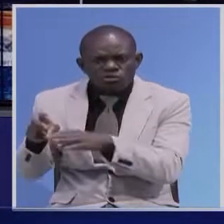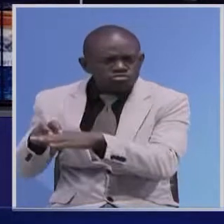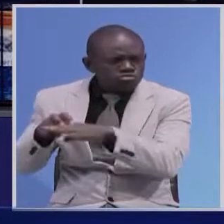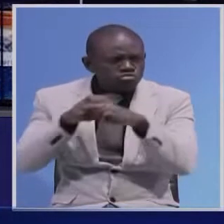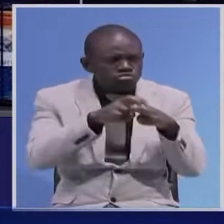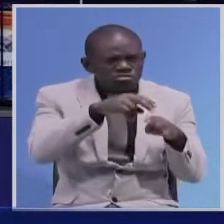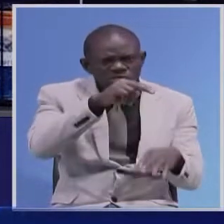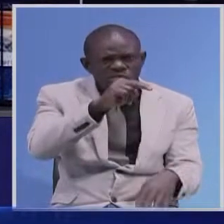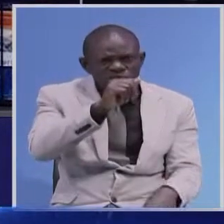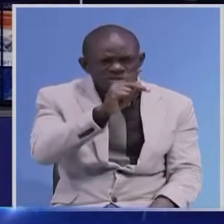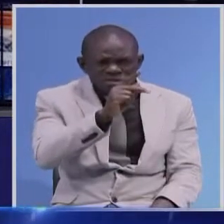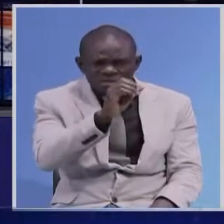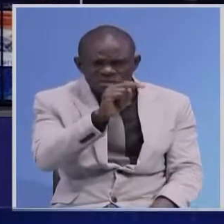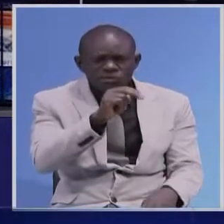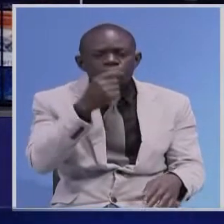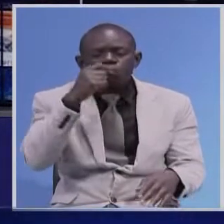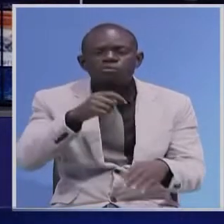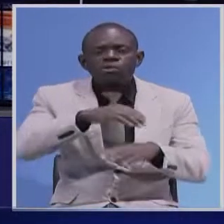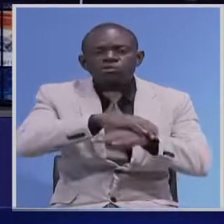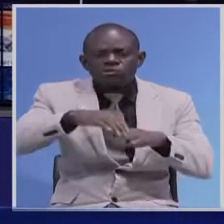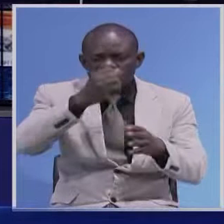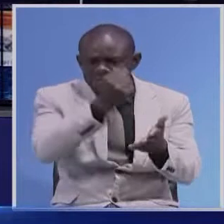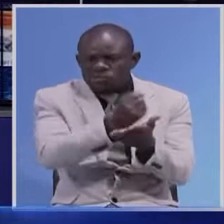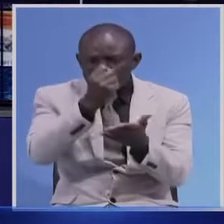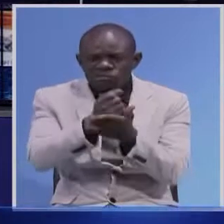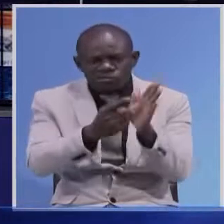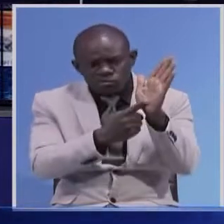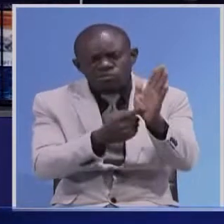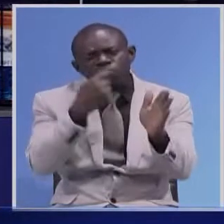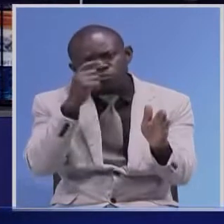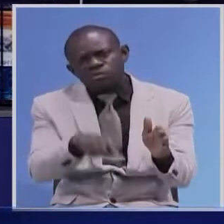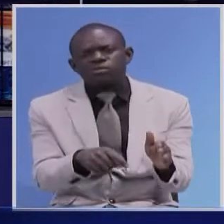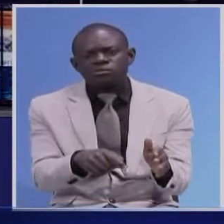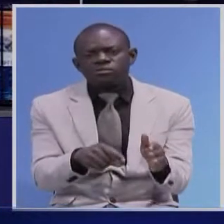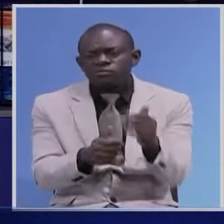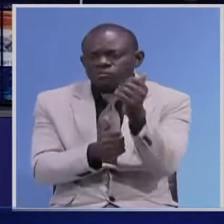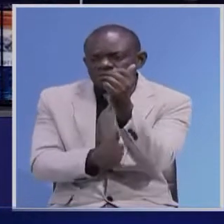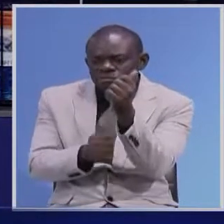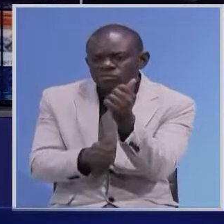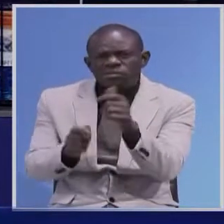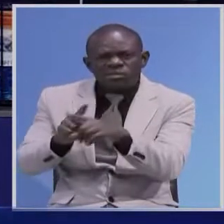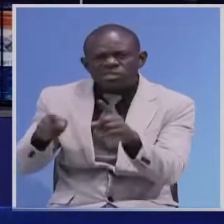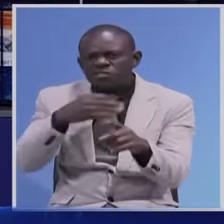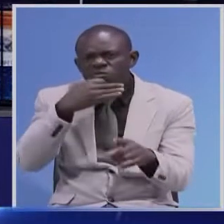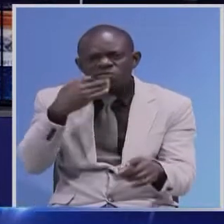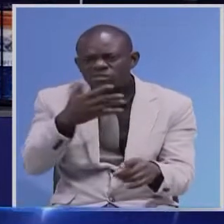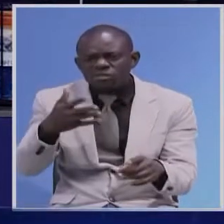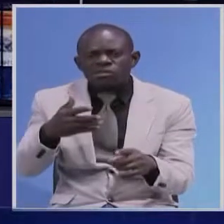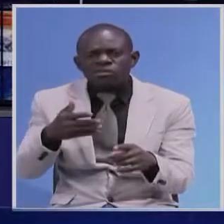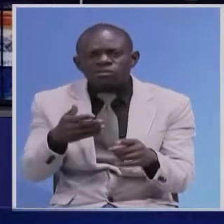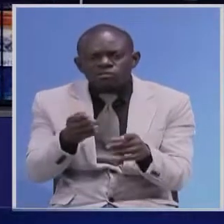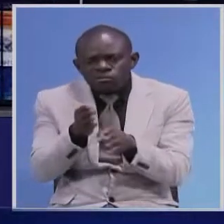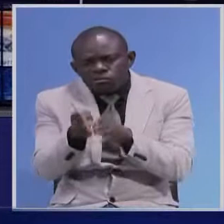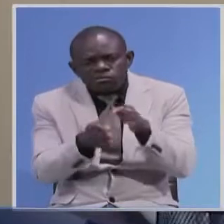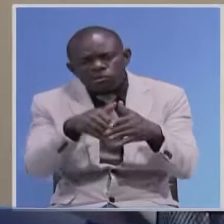directed security agencies in the region to be vigilant and ensure no maize grain and other farm produce are smuggled outside